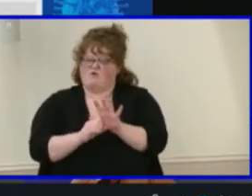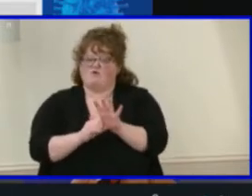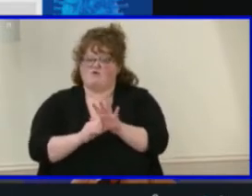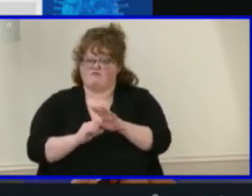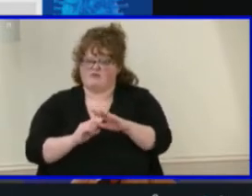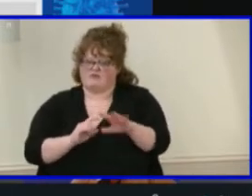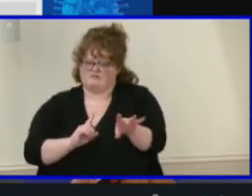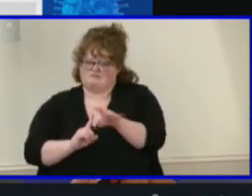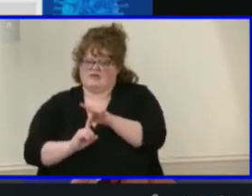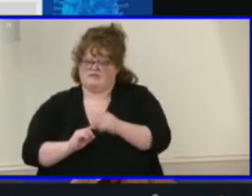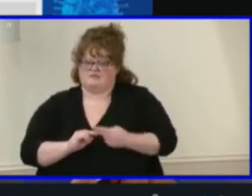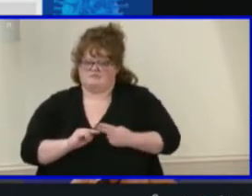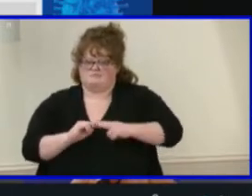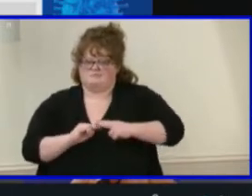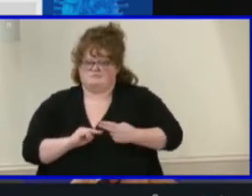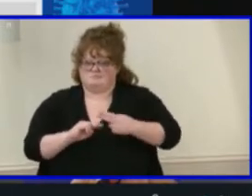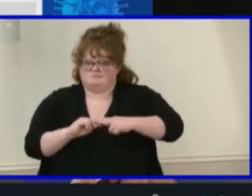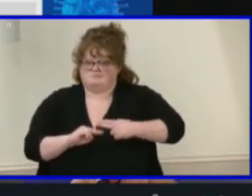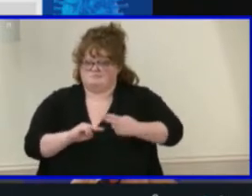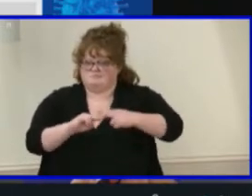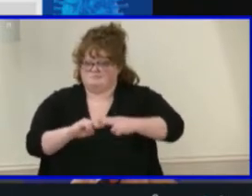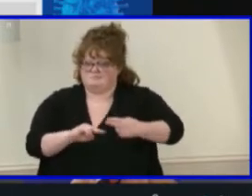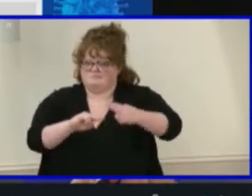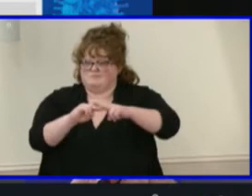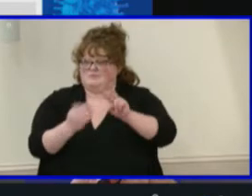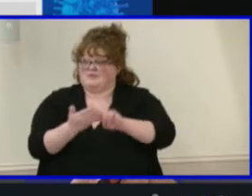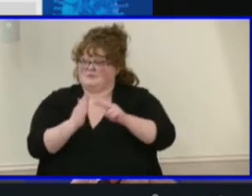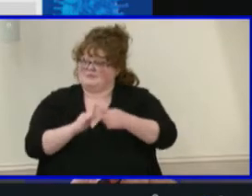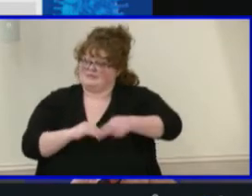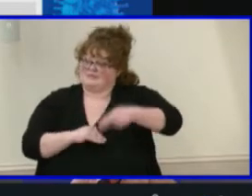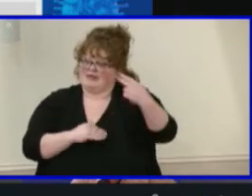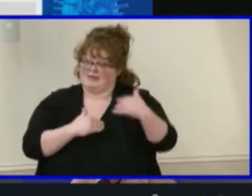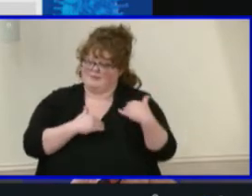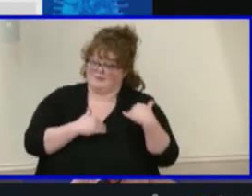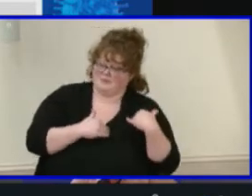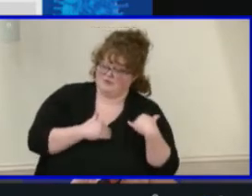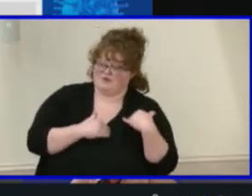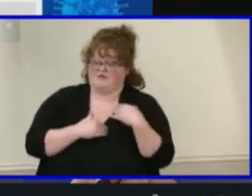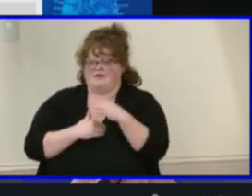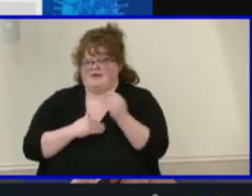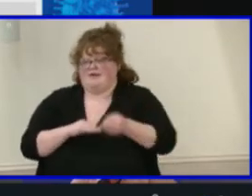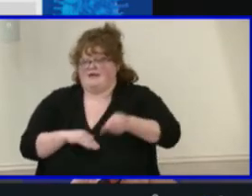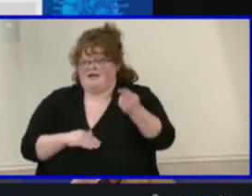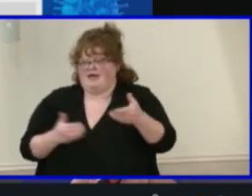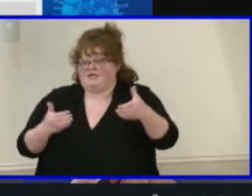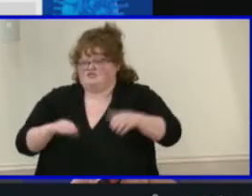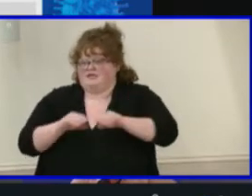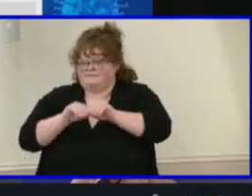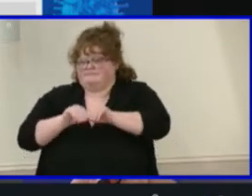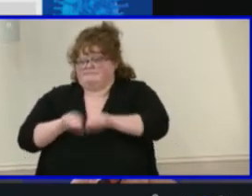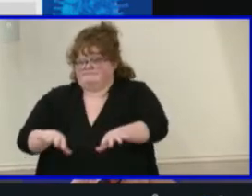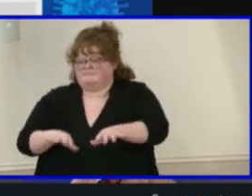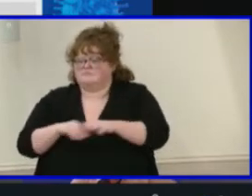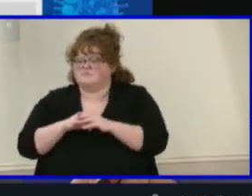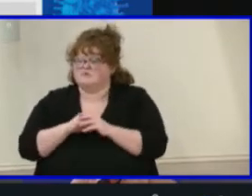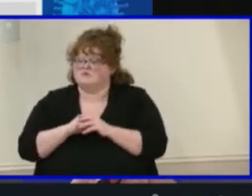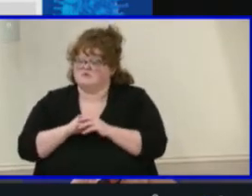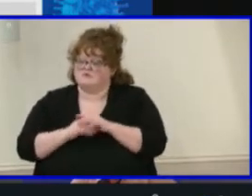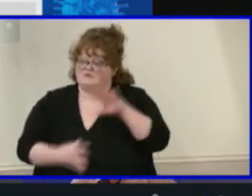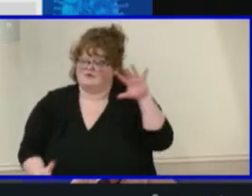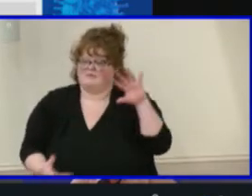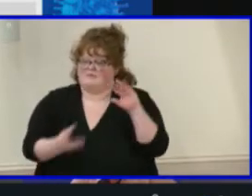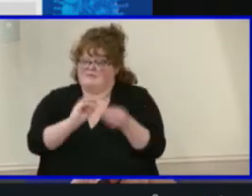high burden and substantial transmission. The trend is now increasing with an average composite trend score